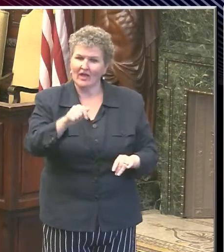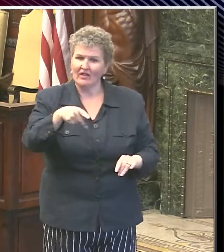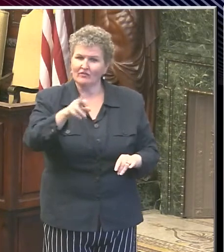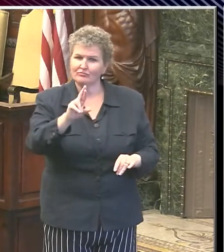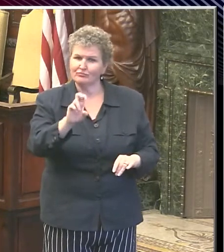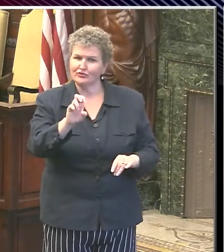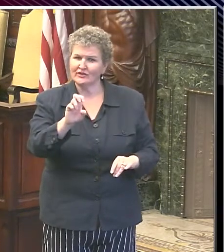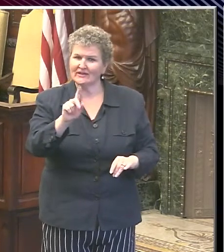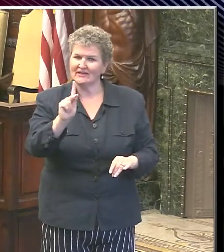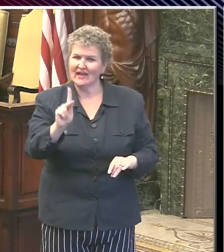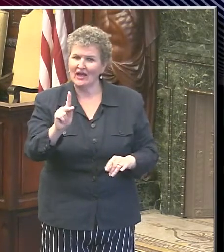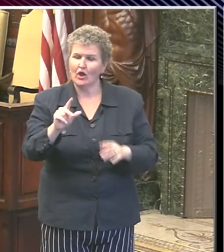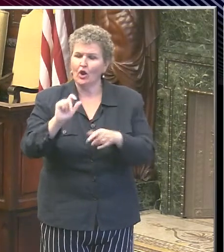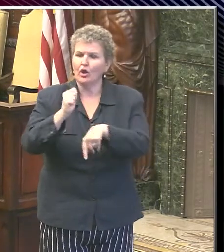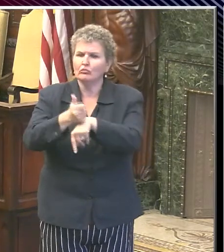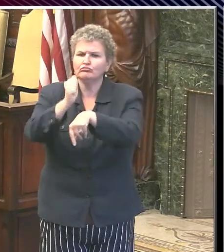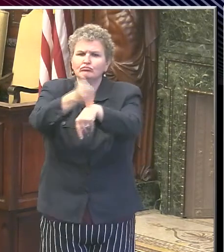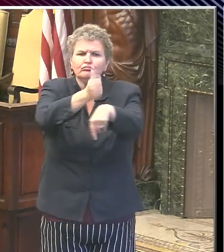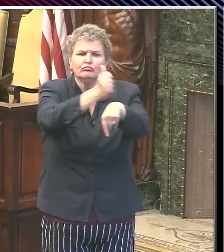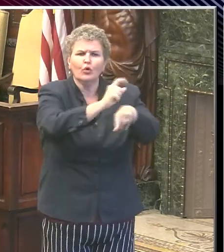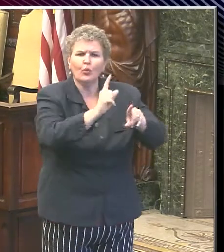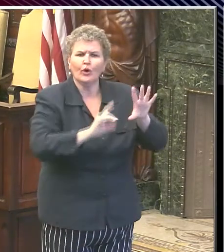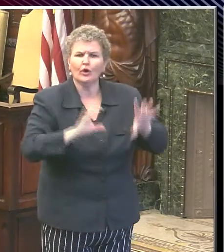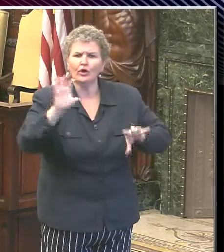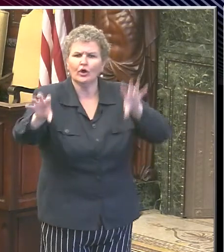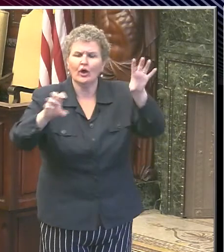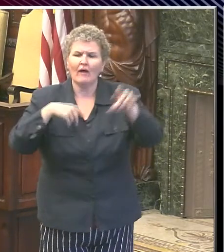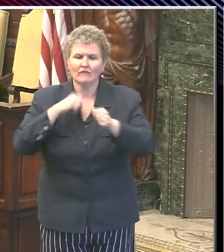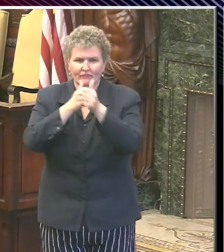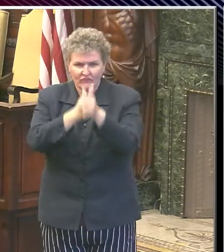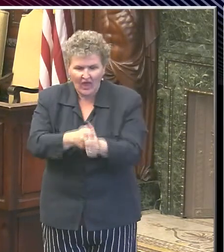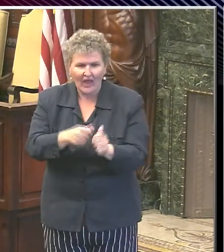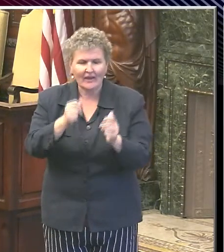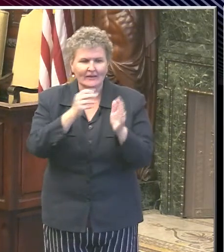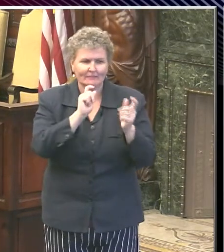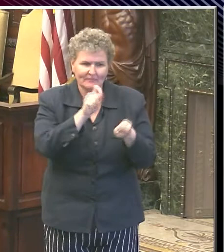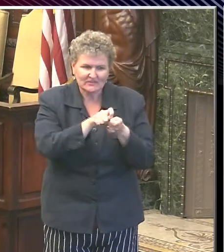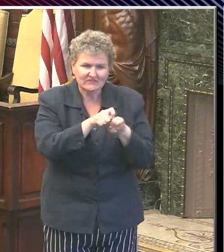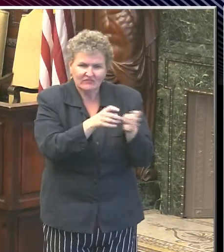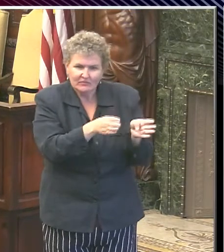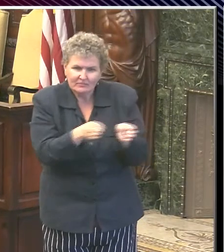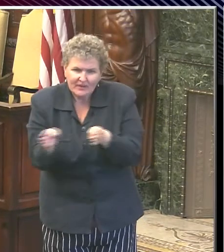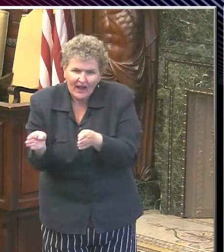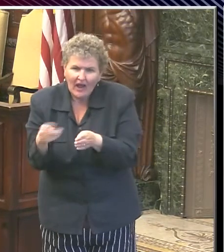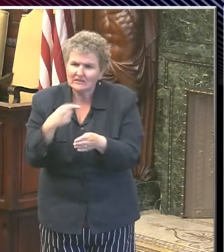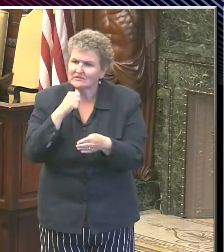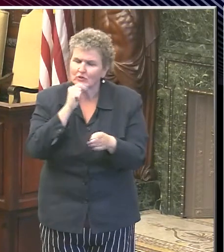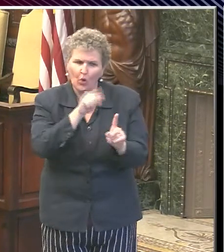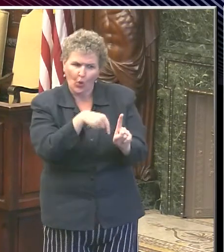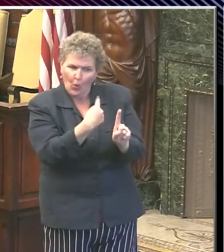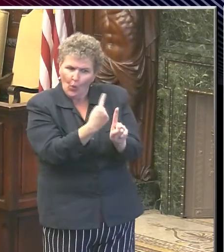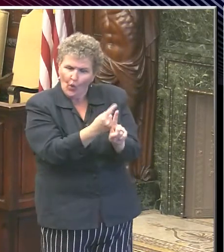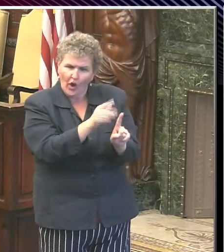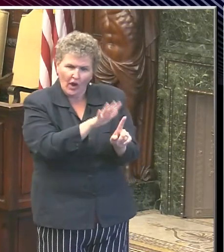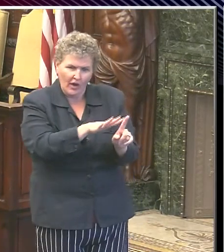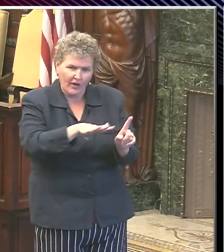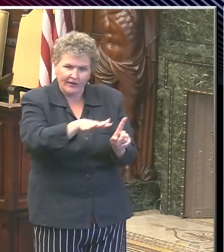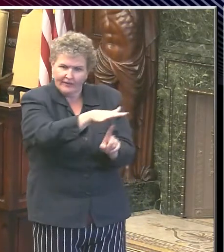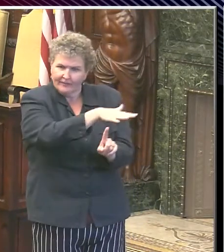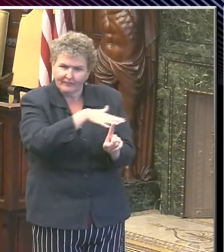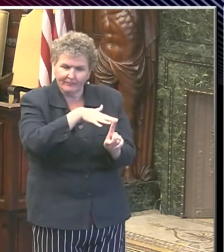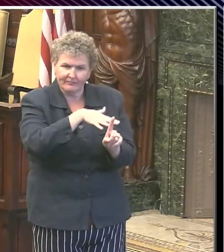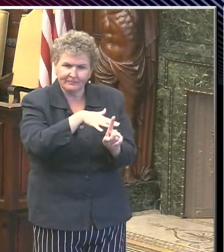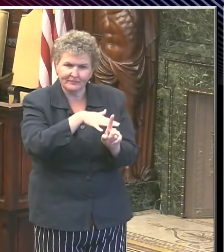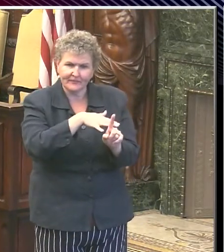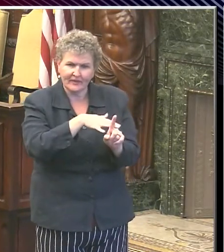for putting in a very specific plan. And that is deeper than just someone having or contacting COVID.